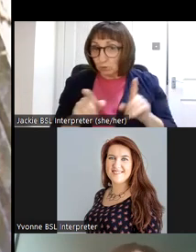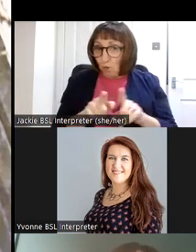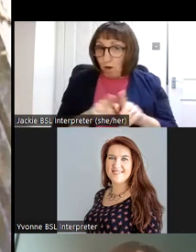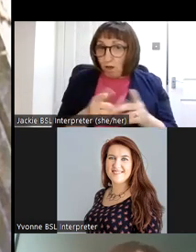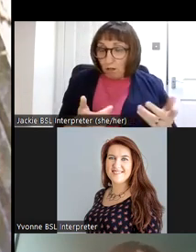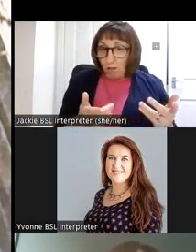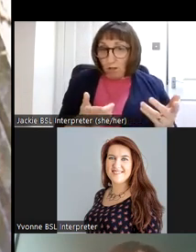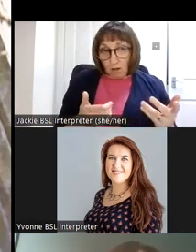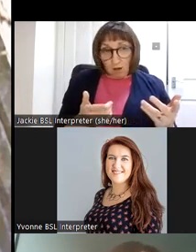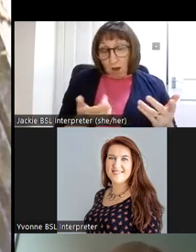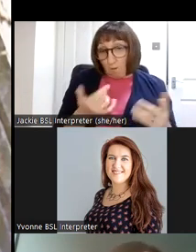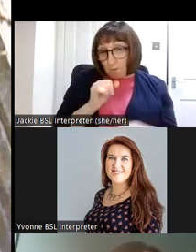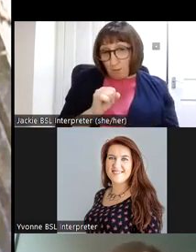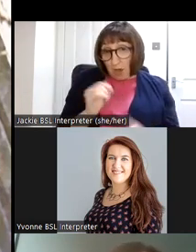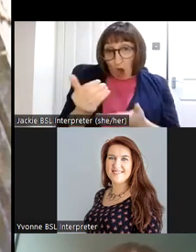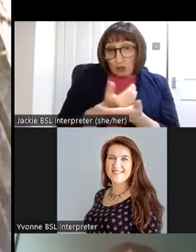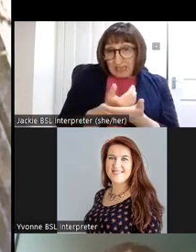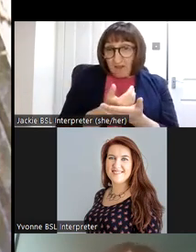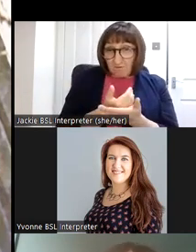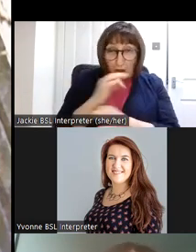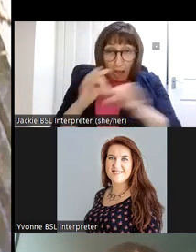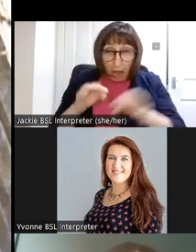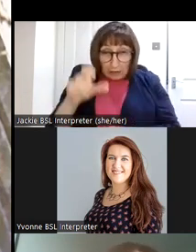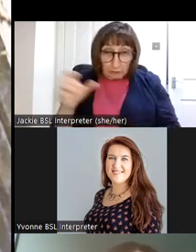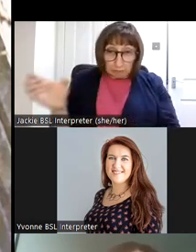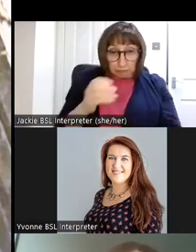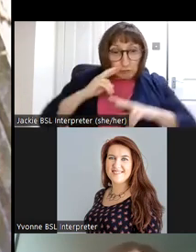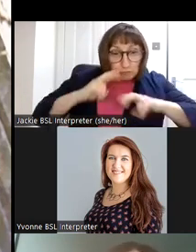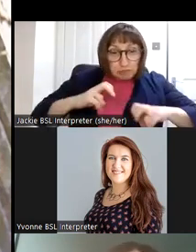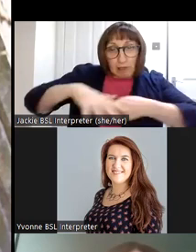perhaps a conservation architect could be required